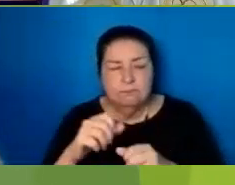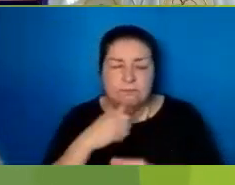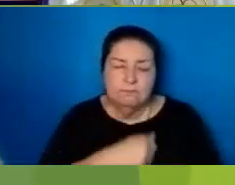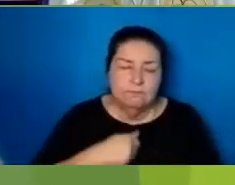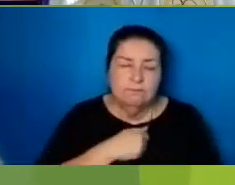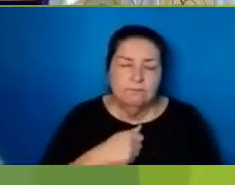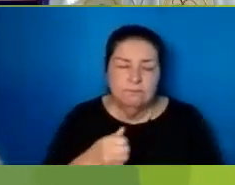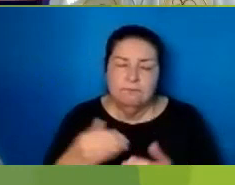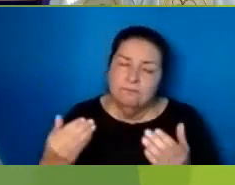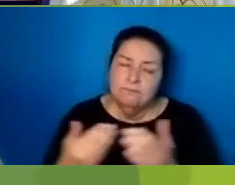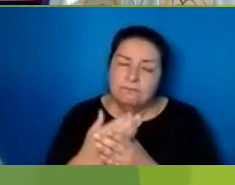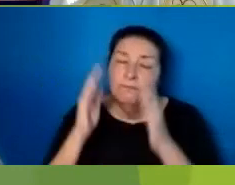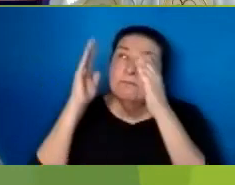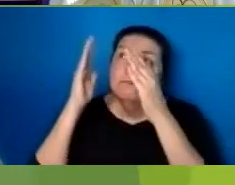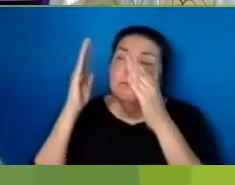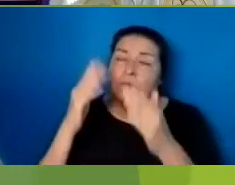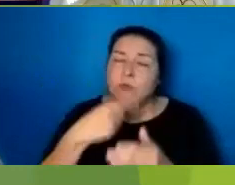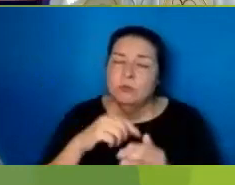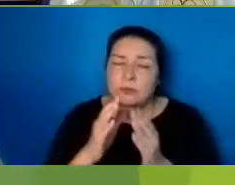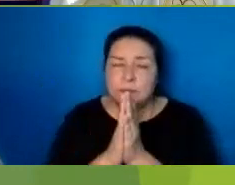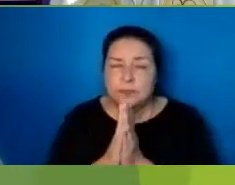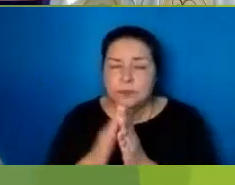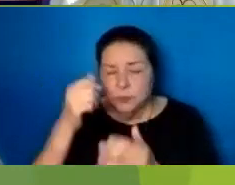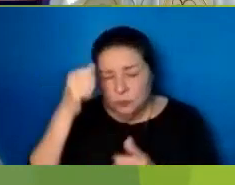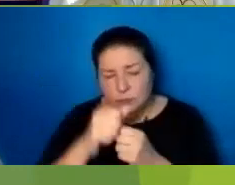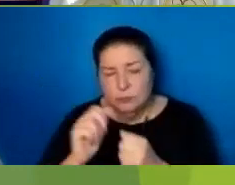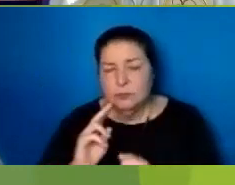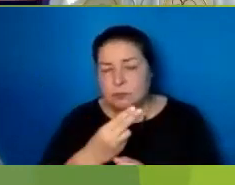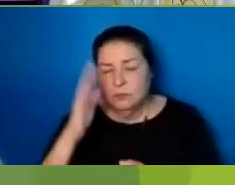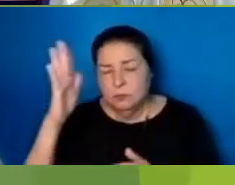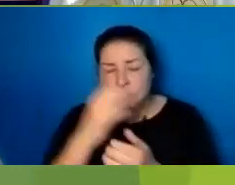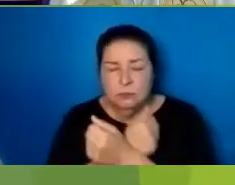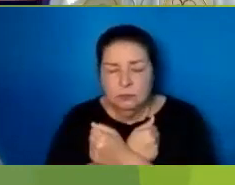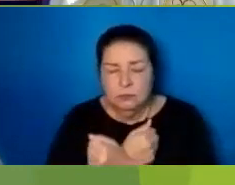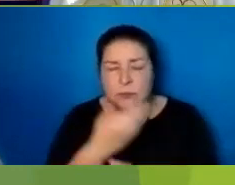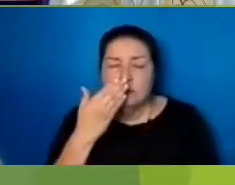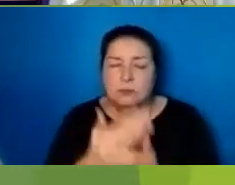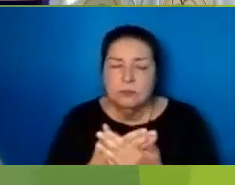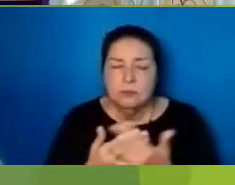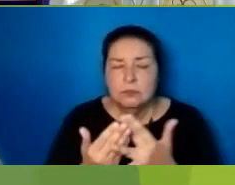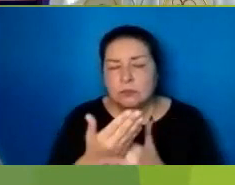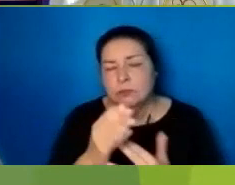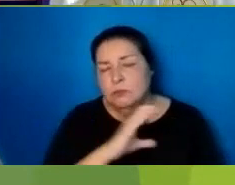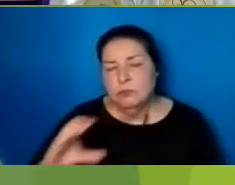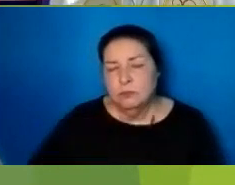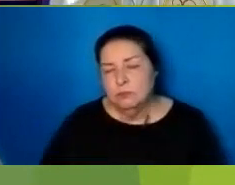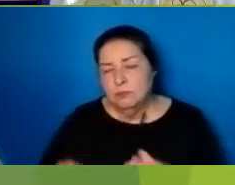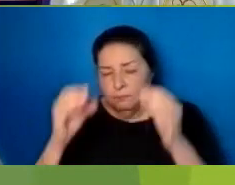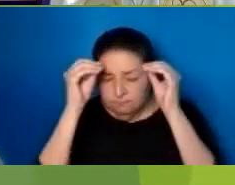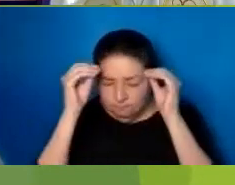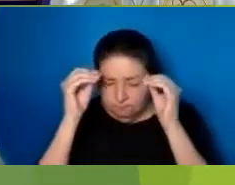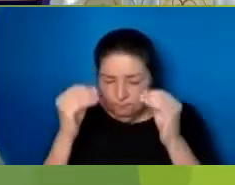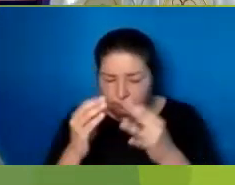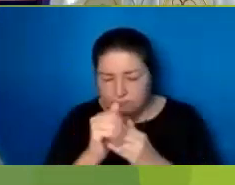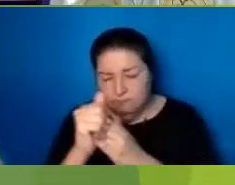We Pray That You Would Remember Us According To Your Steadfast Love And Goodness In Christ And Instruct And Lead Us By Your